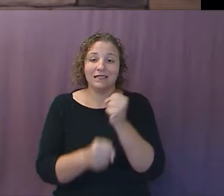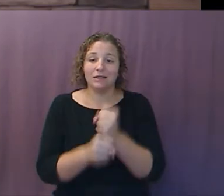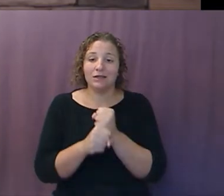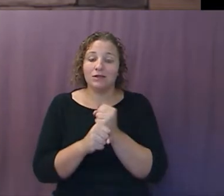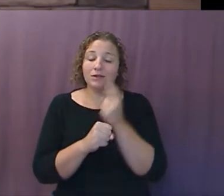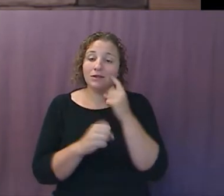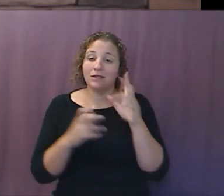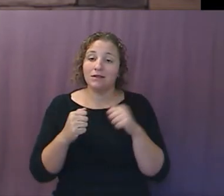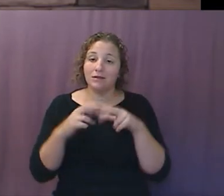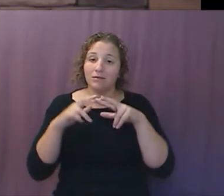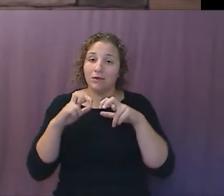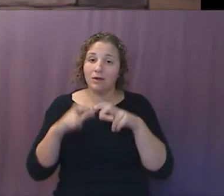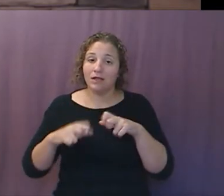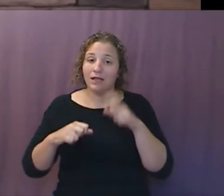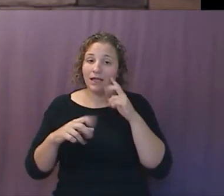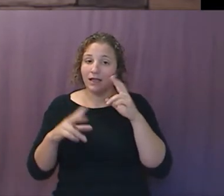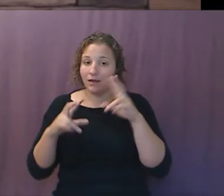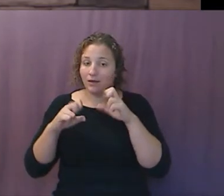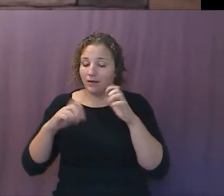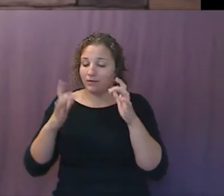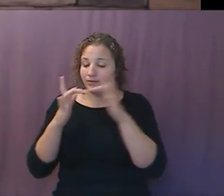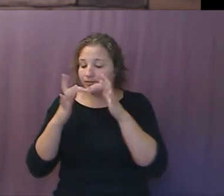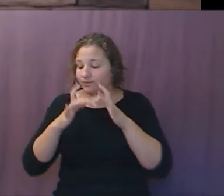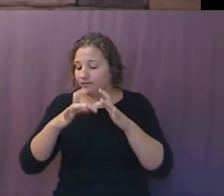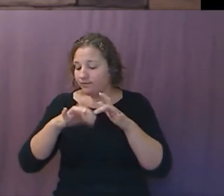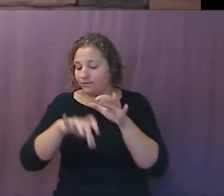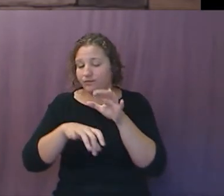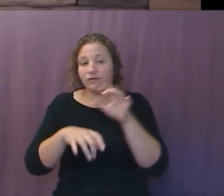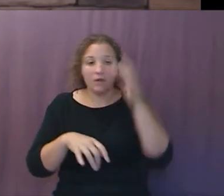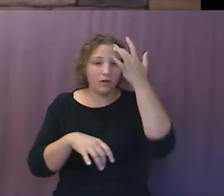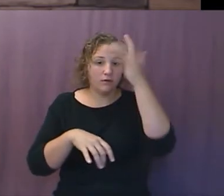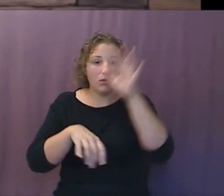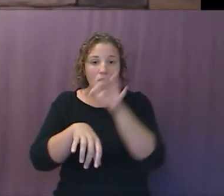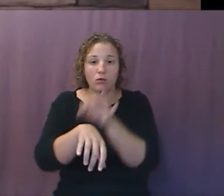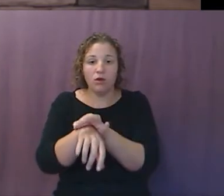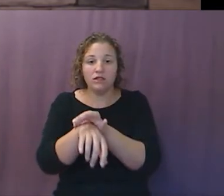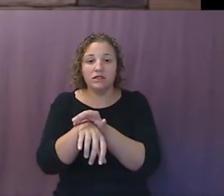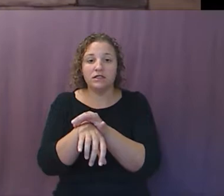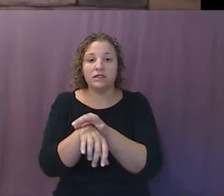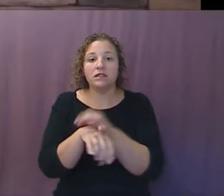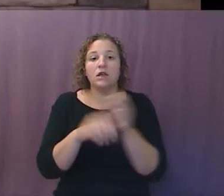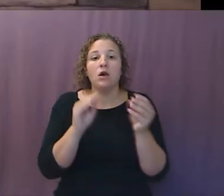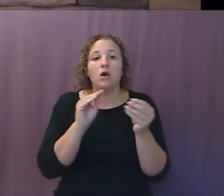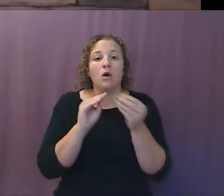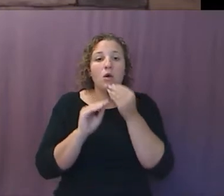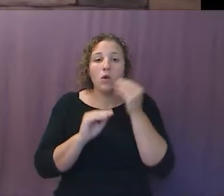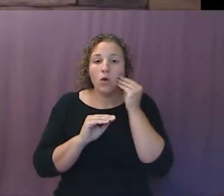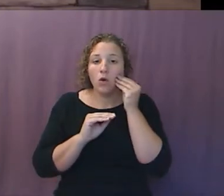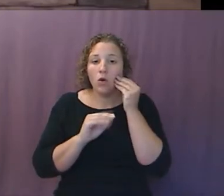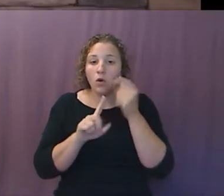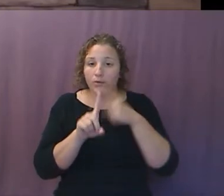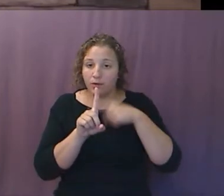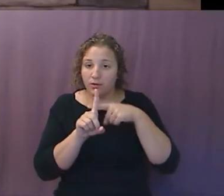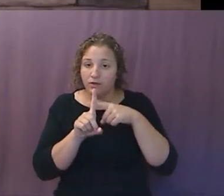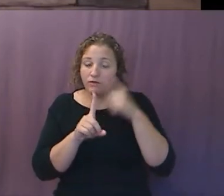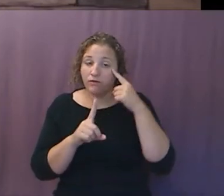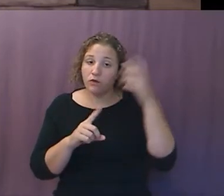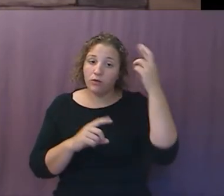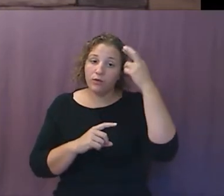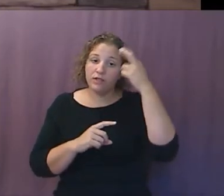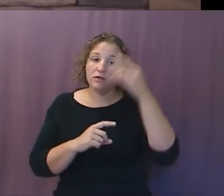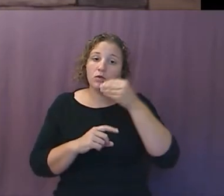hack into smart watches, fitness trackers, and home thermometers for the purpose of homeland security.